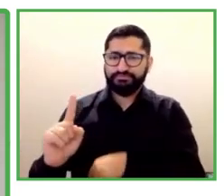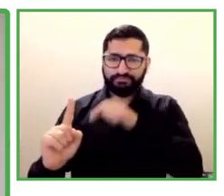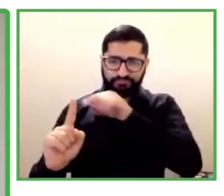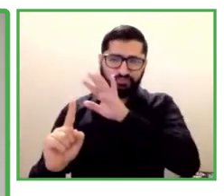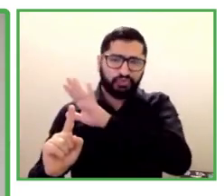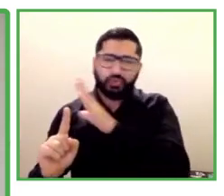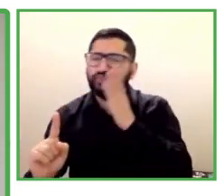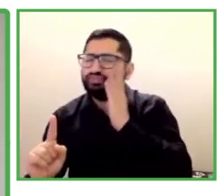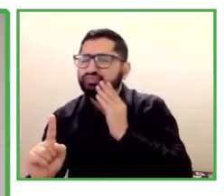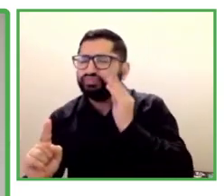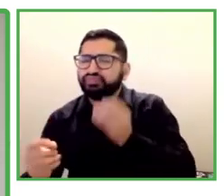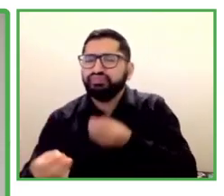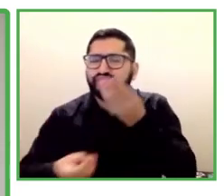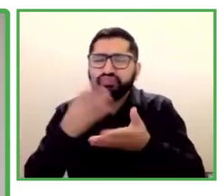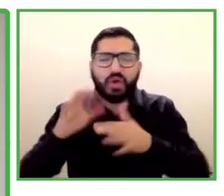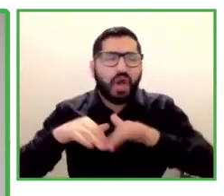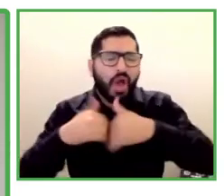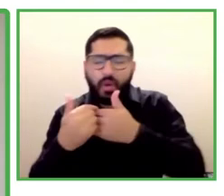program?